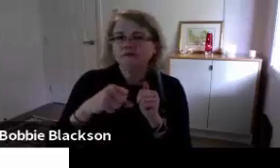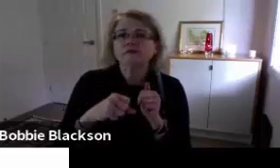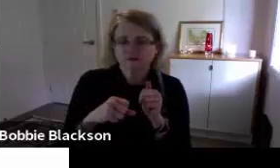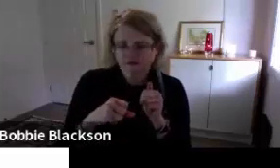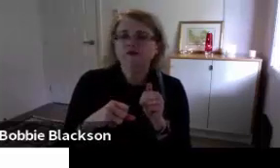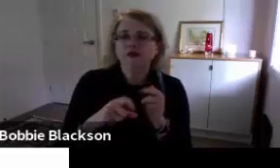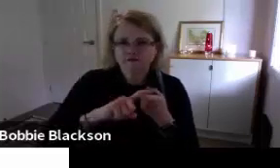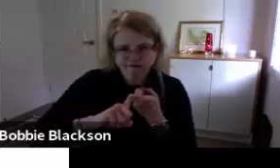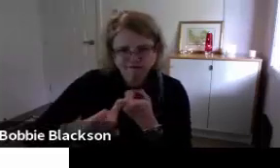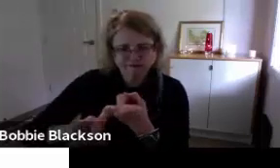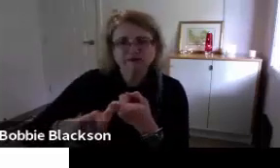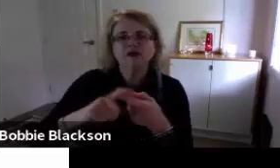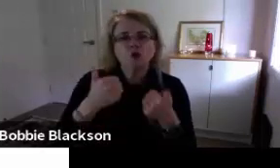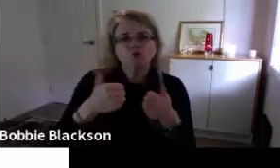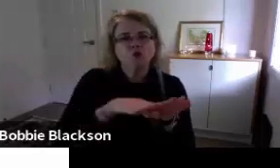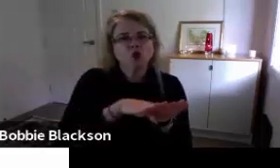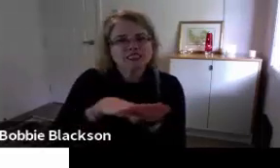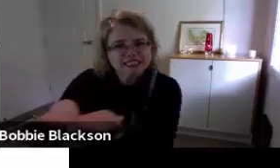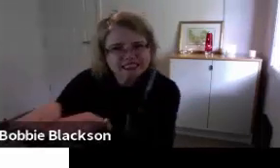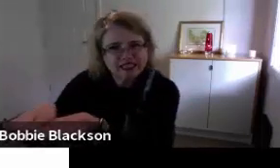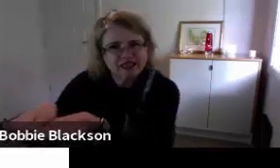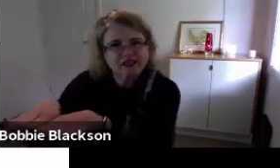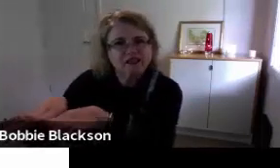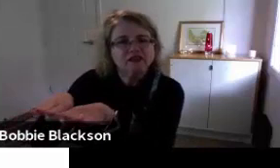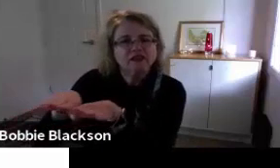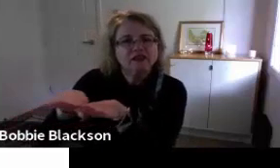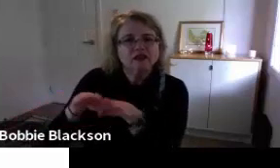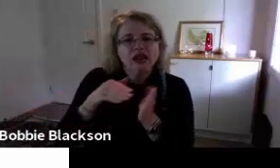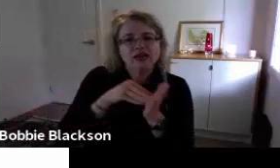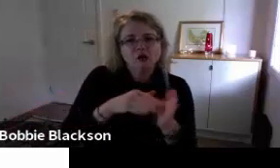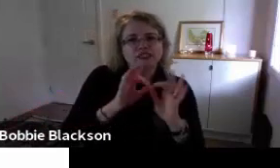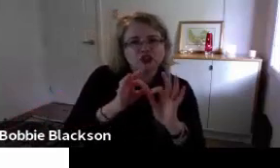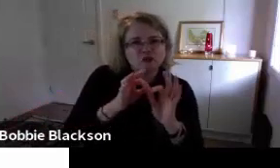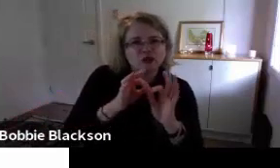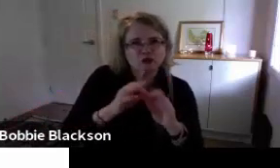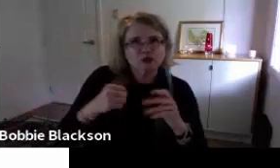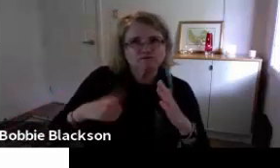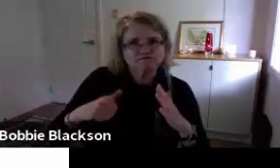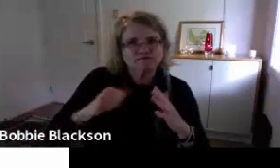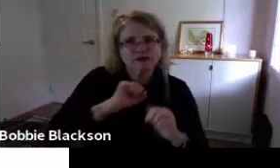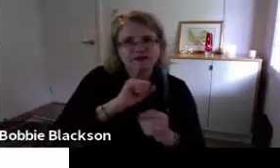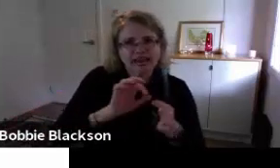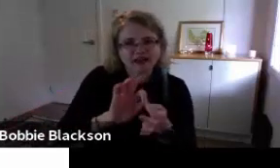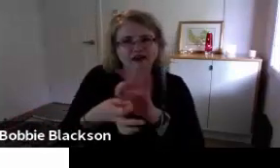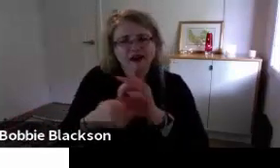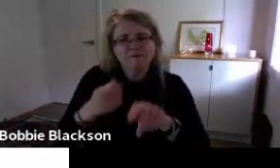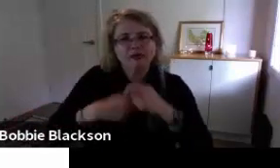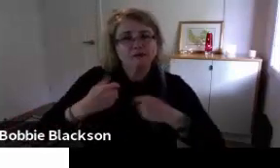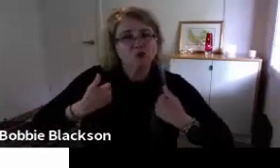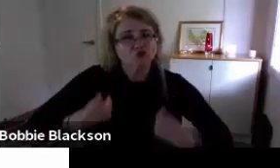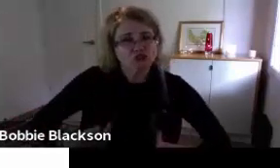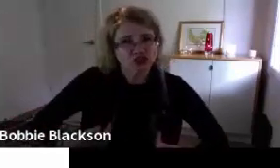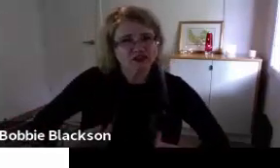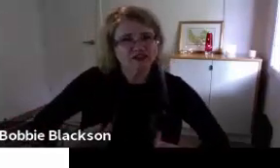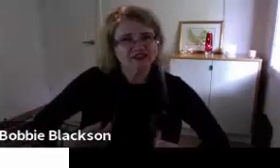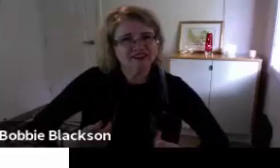The same interpreters. For the duration of that 18-week semester, to create